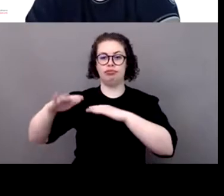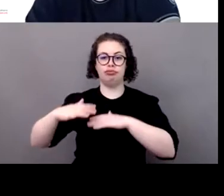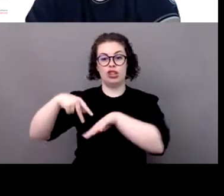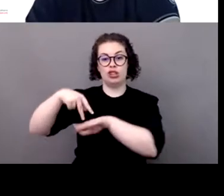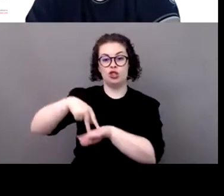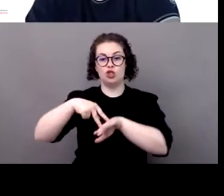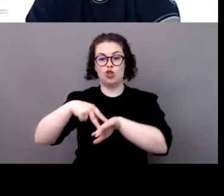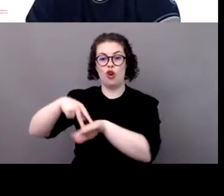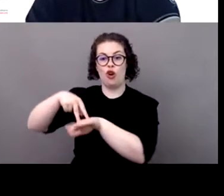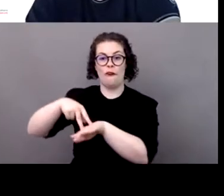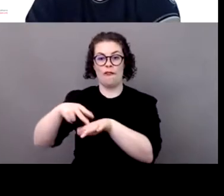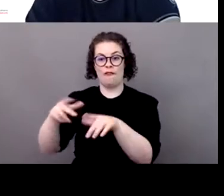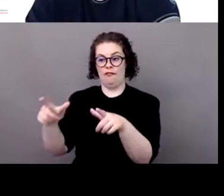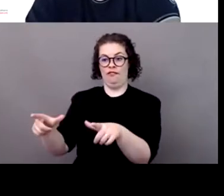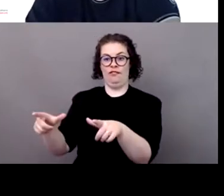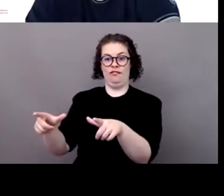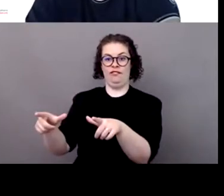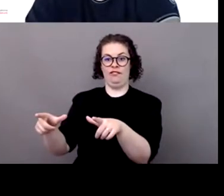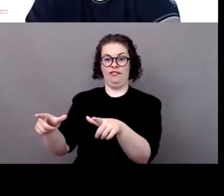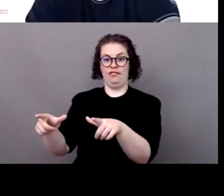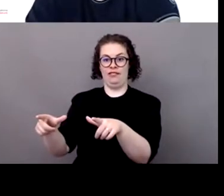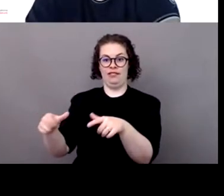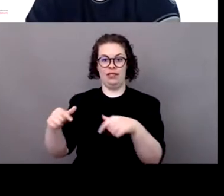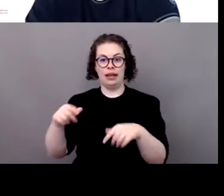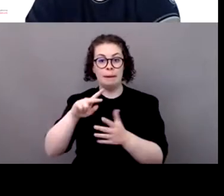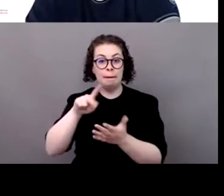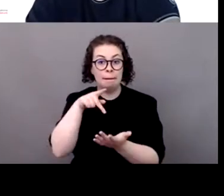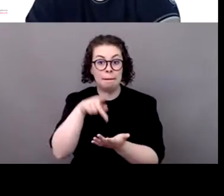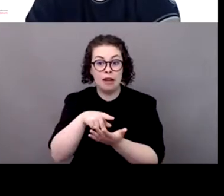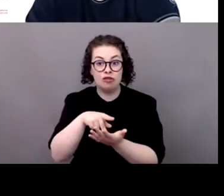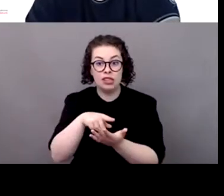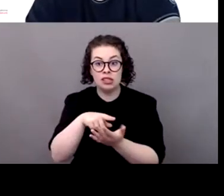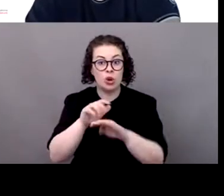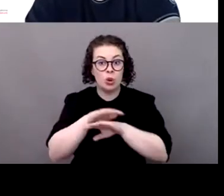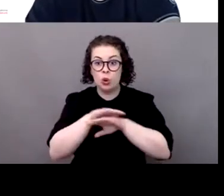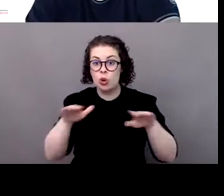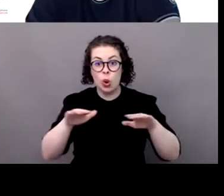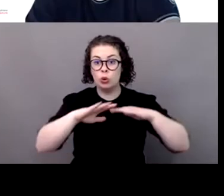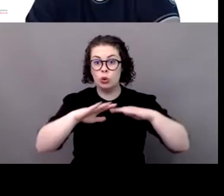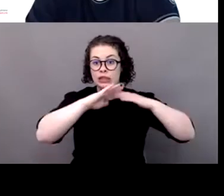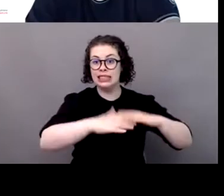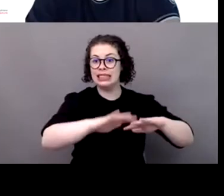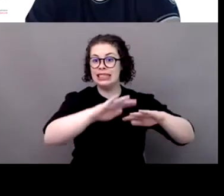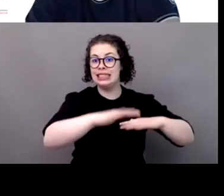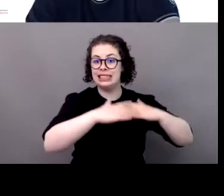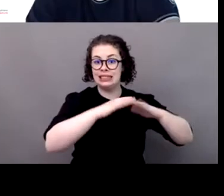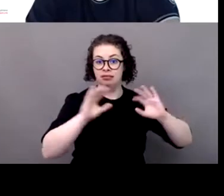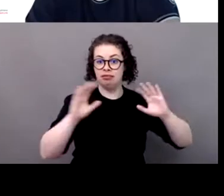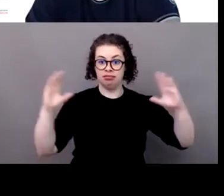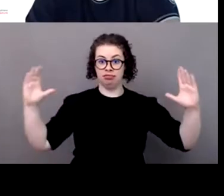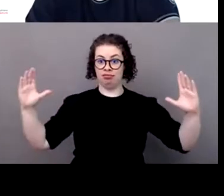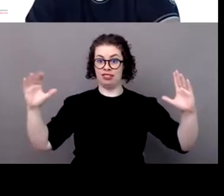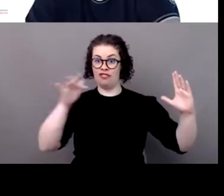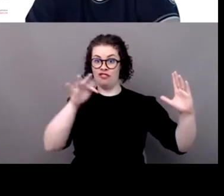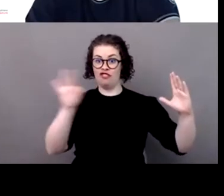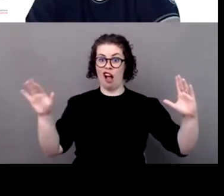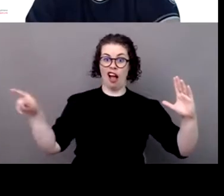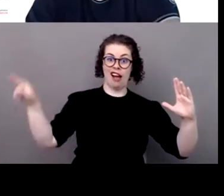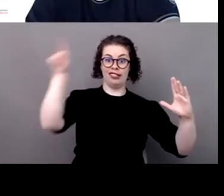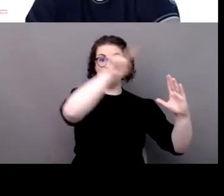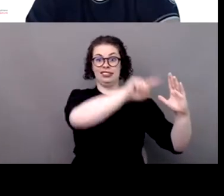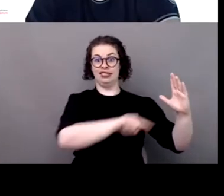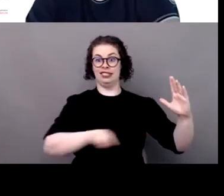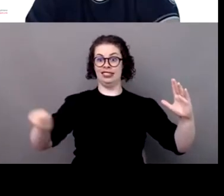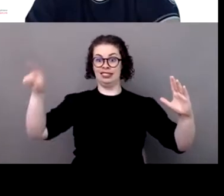and the environment, you have to decide. If you live in Paris, you just can't surf. That's the point. I mean, I just don't